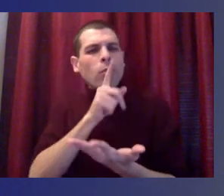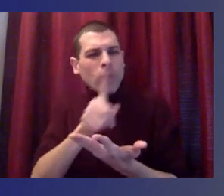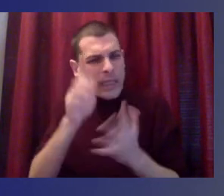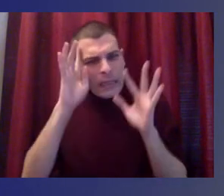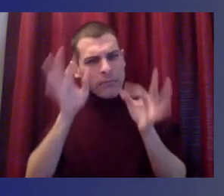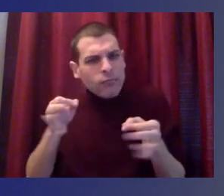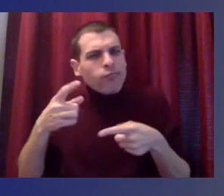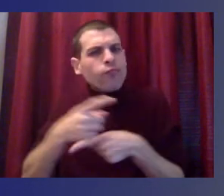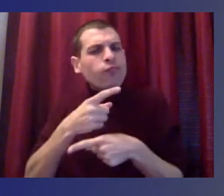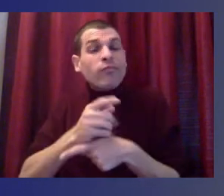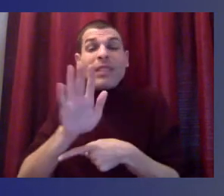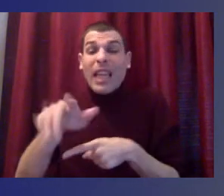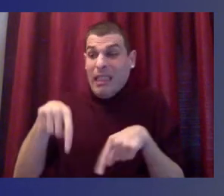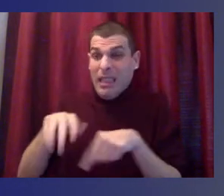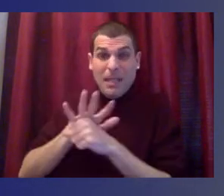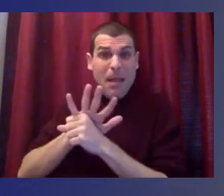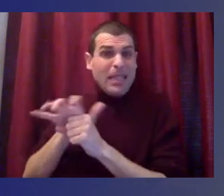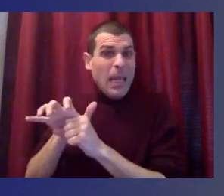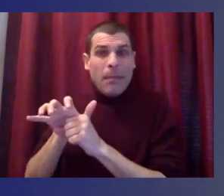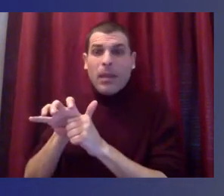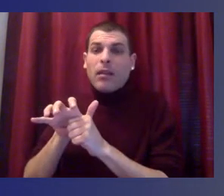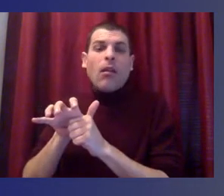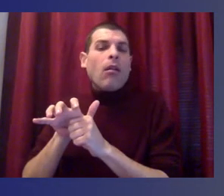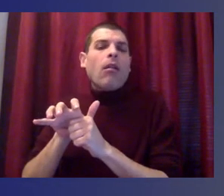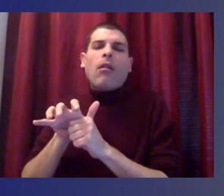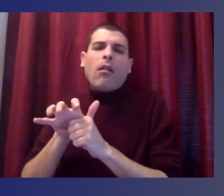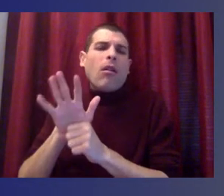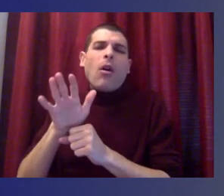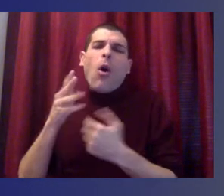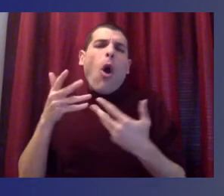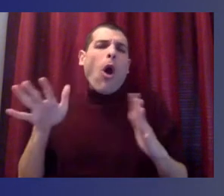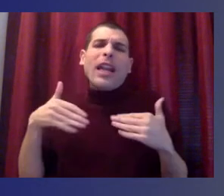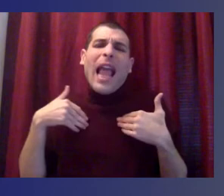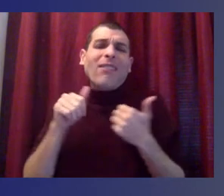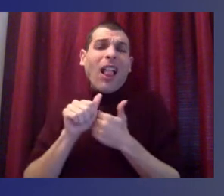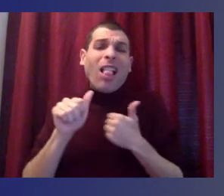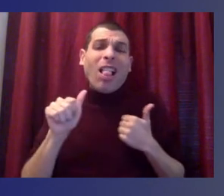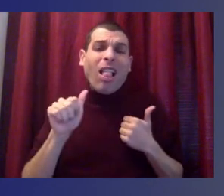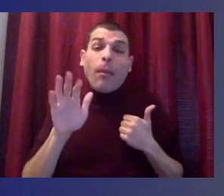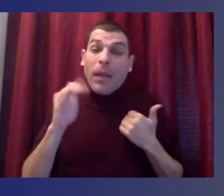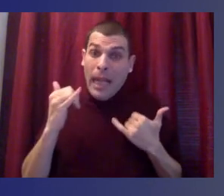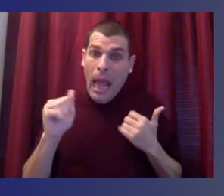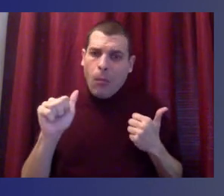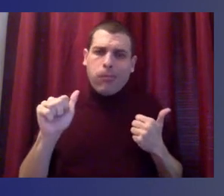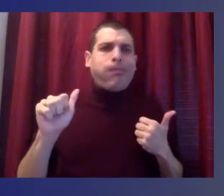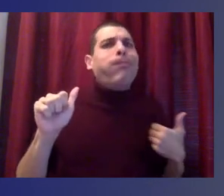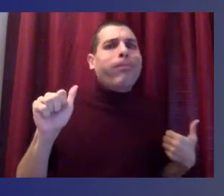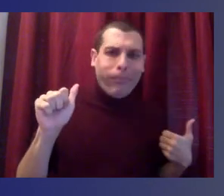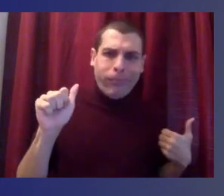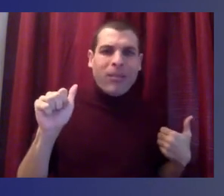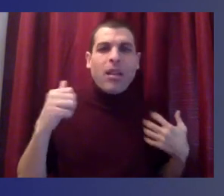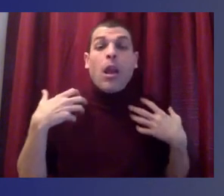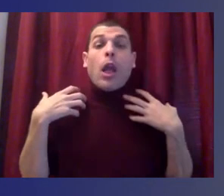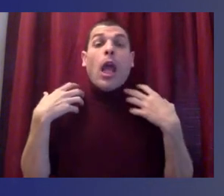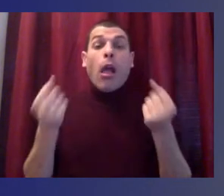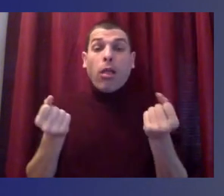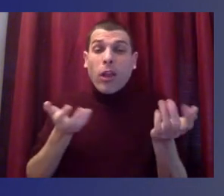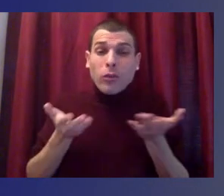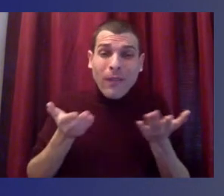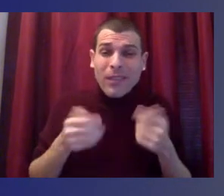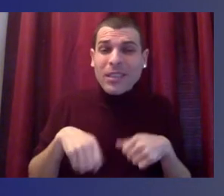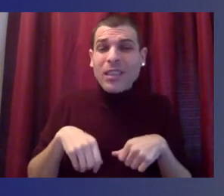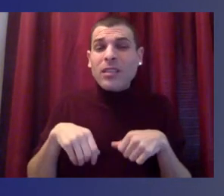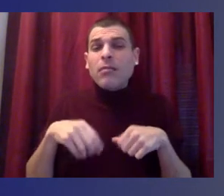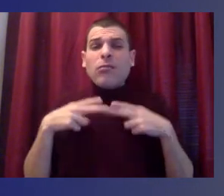racial inequities that have long existed in our systems, public education, public health, human services, and those have really